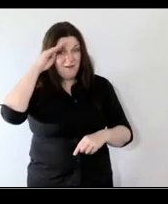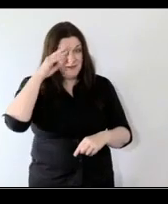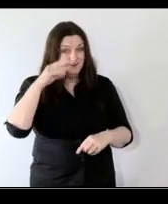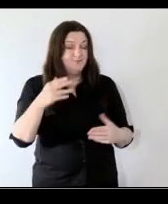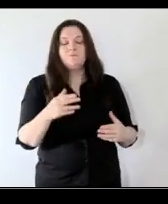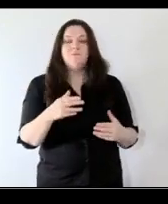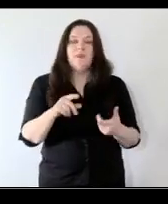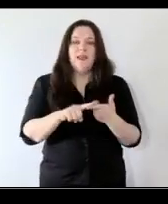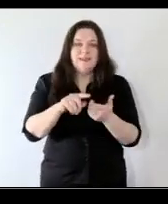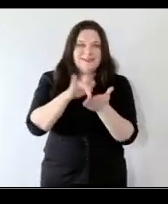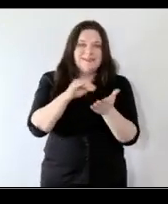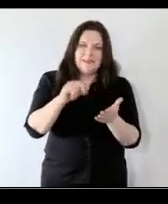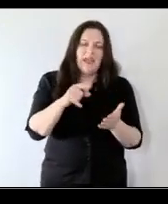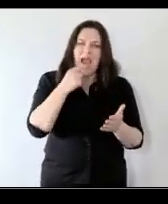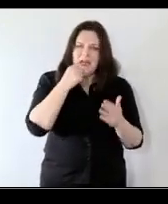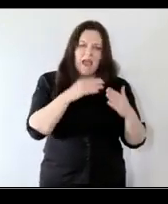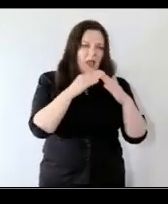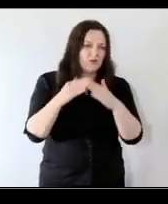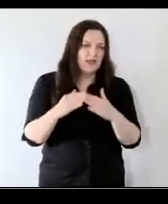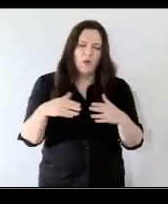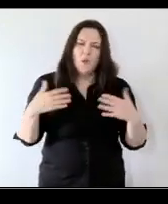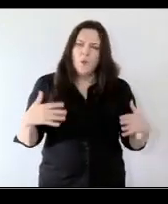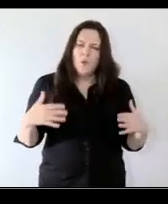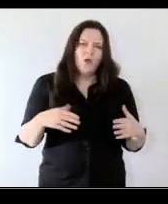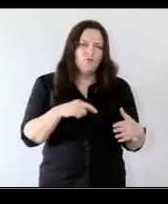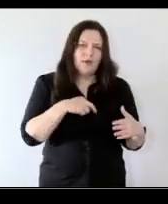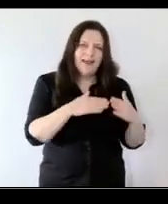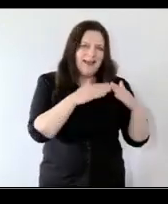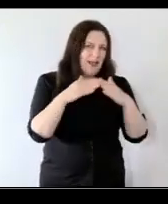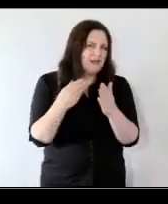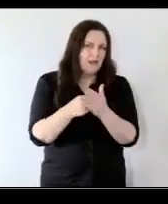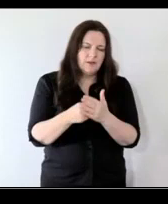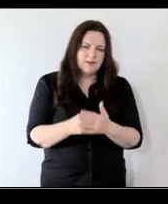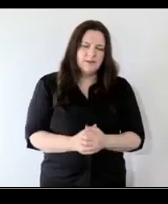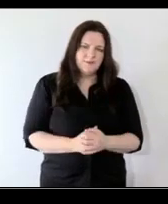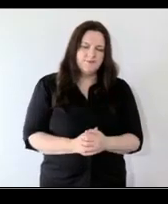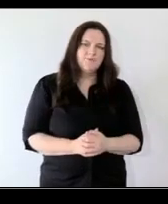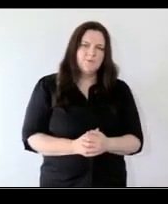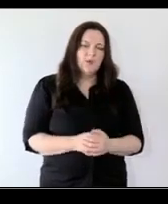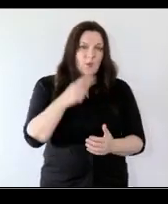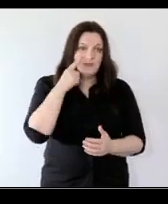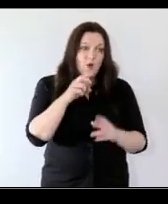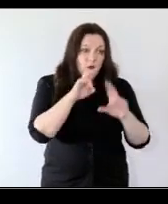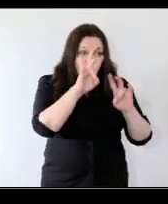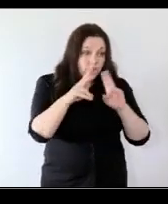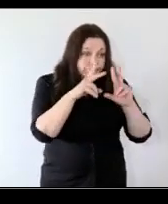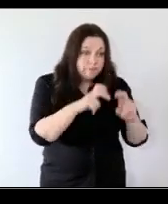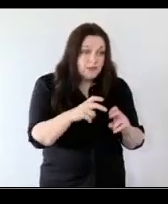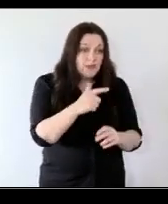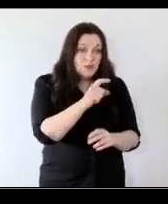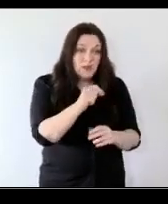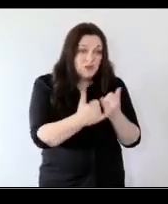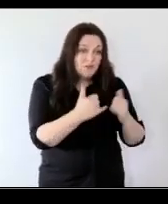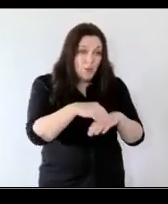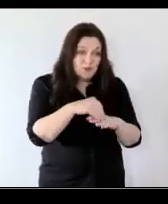ireland in particular is the issue around housing and very significant housing costs um we saw when we surveyed the 20 year olds and growing